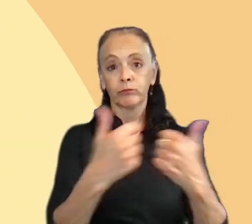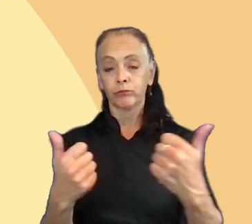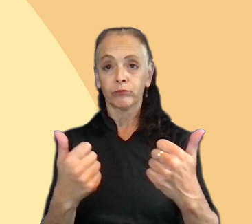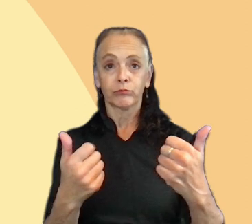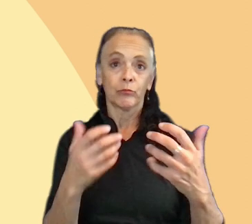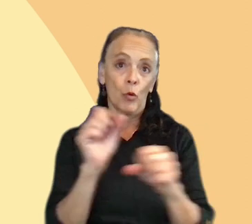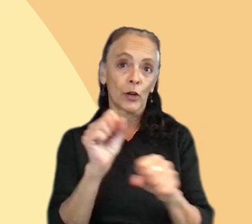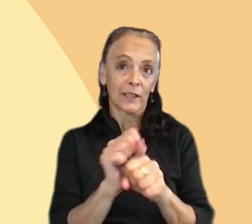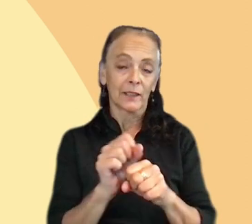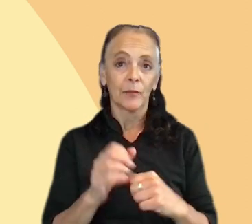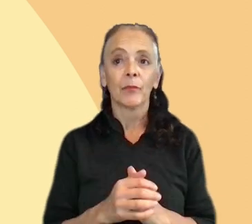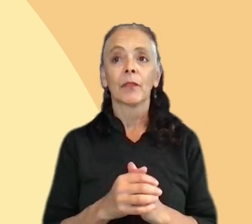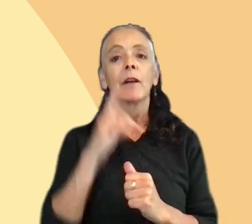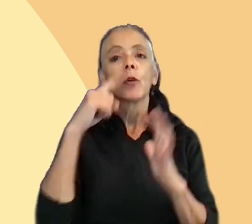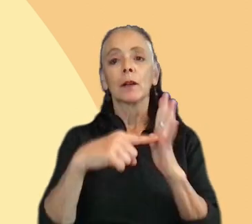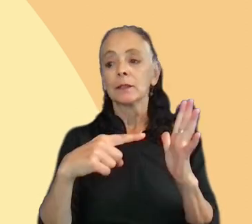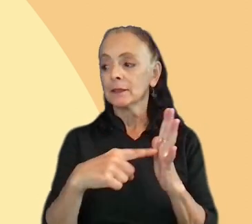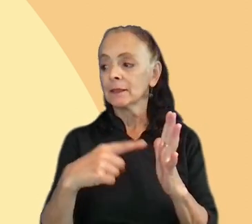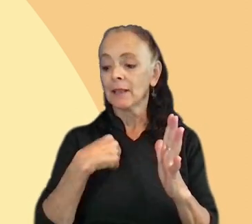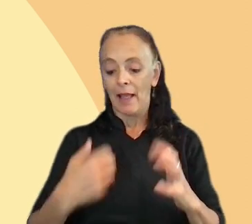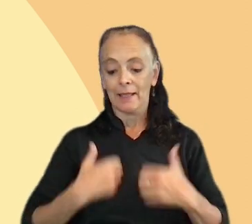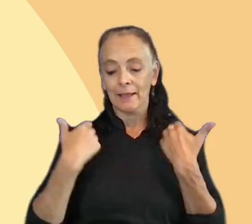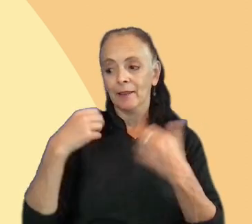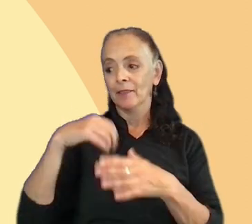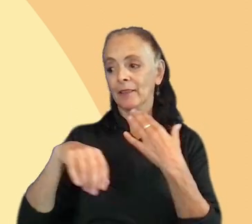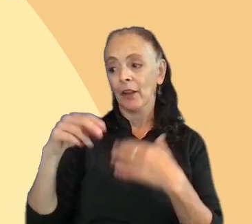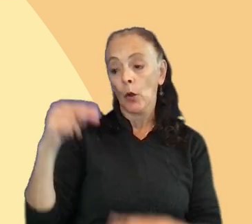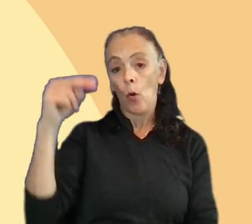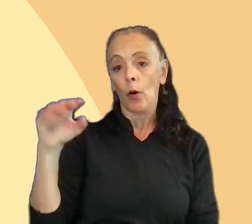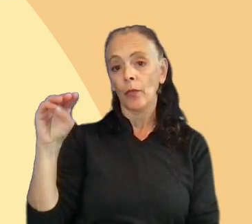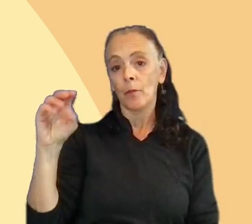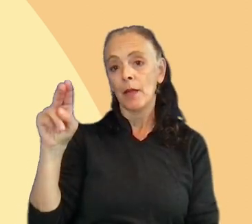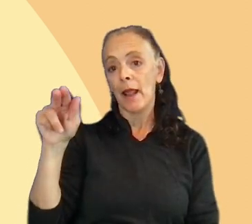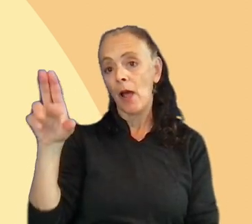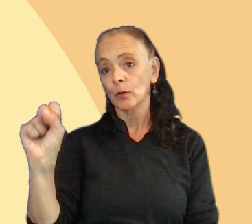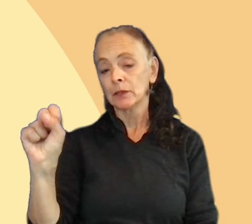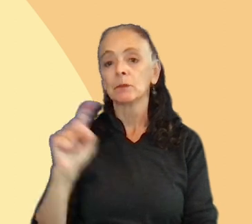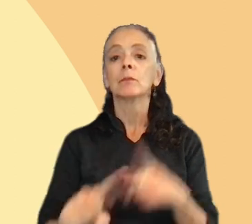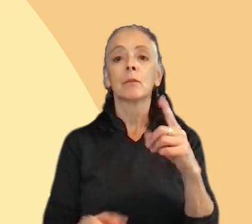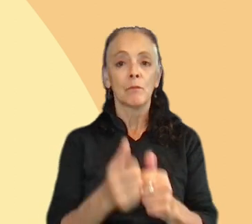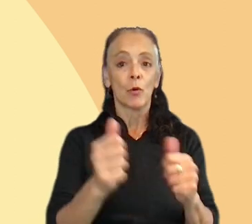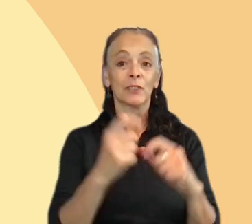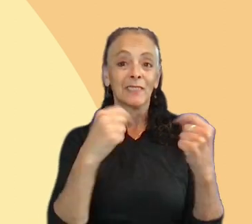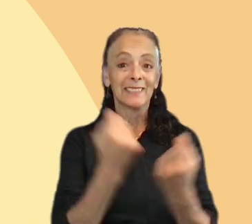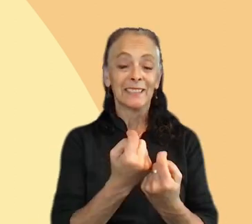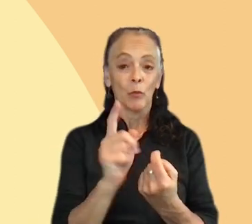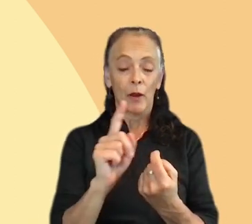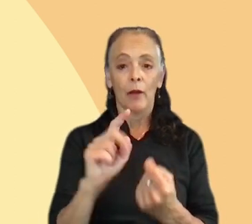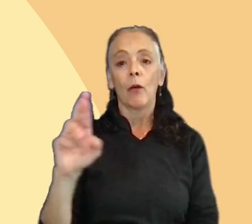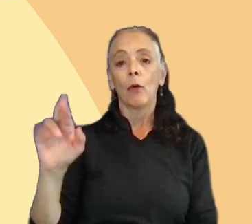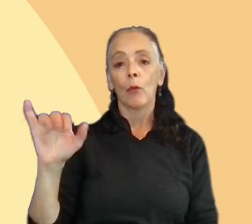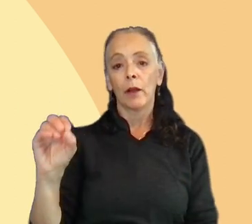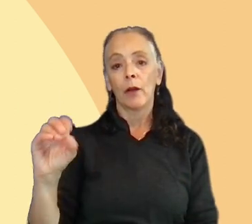For instance, I'm living in Manaus in the north of Brazil and the rest of the team was in Rio de Janeiro. So we were